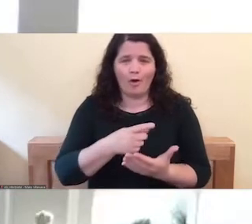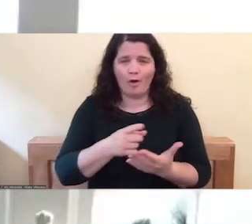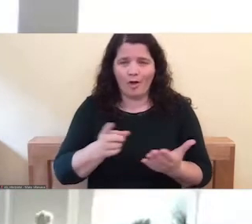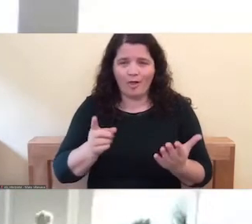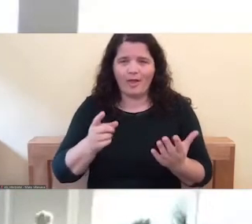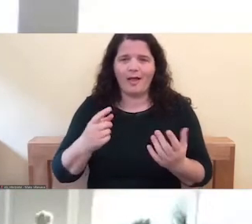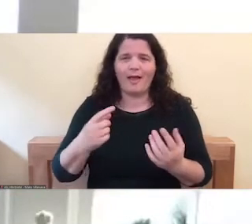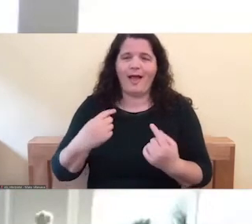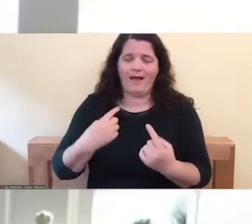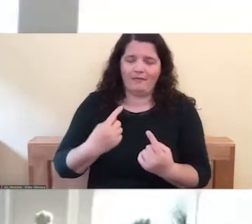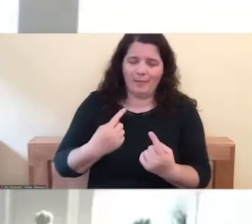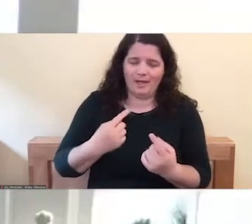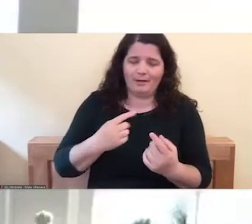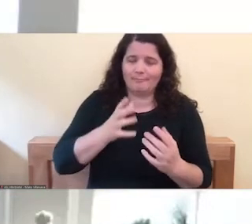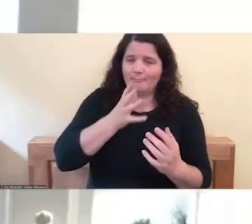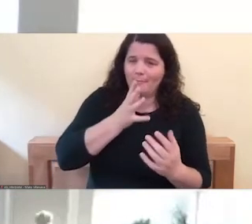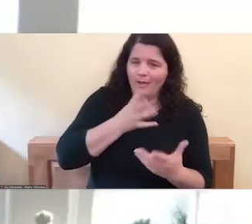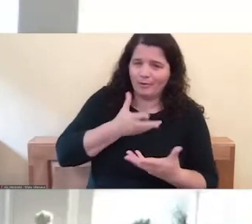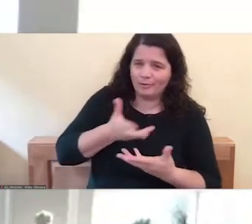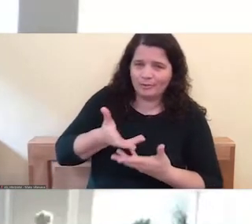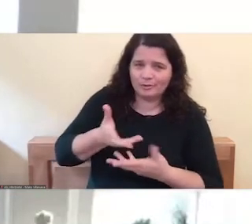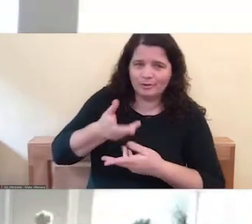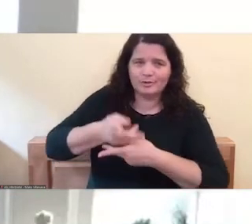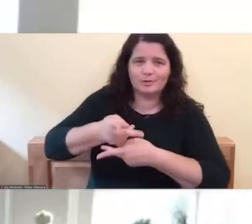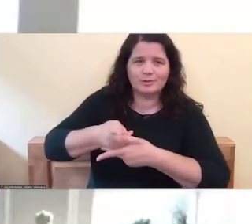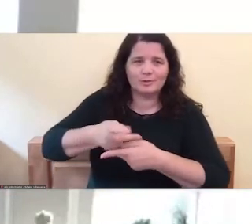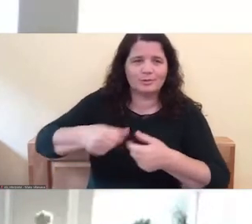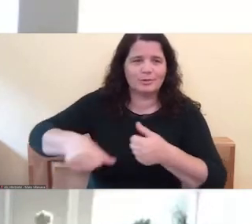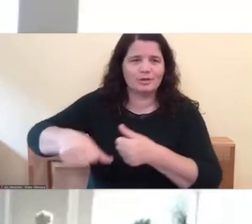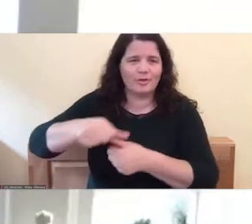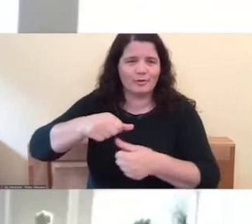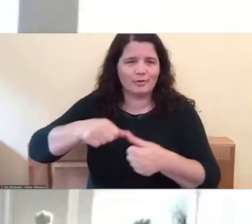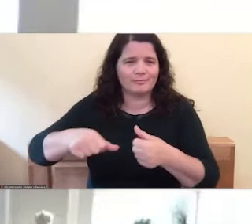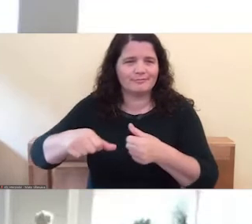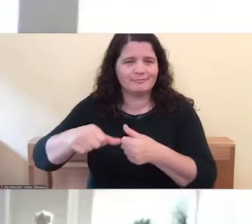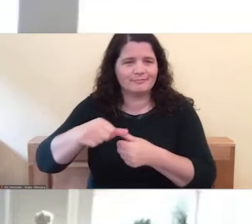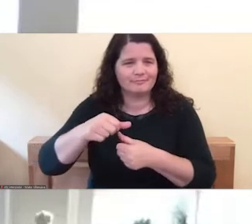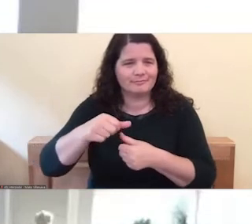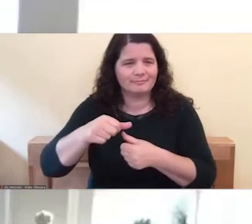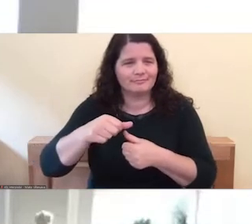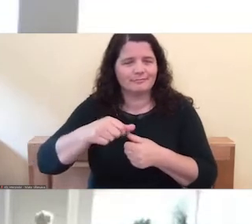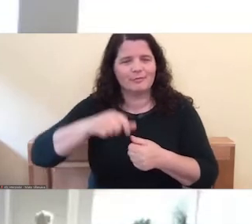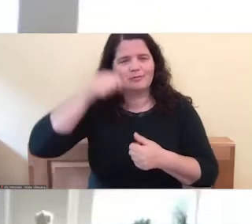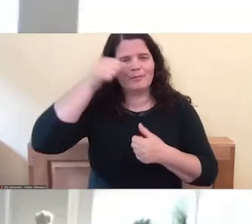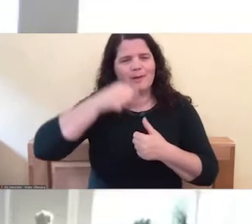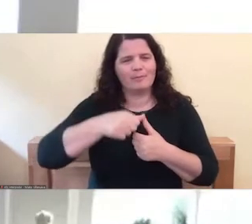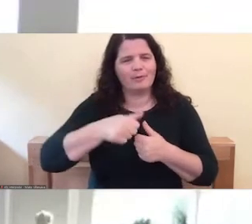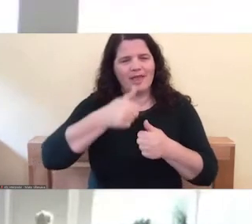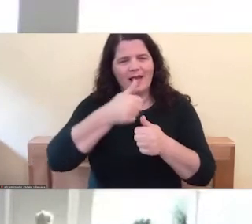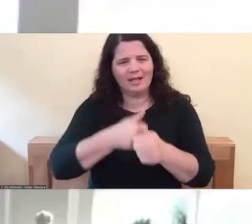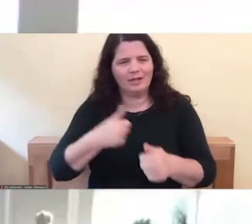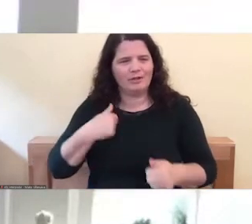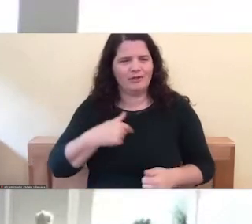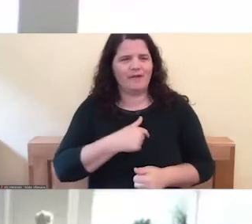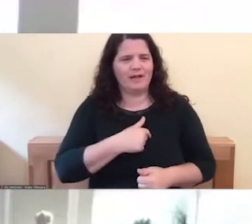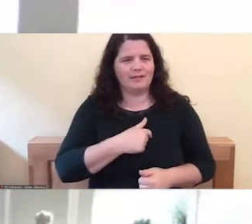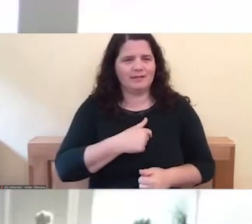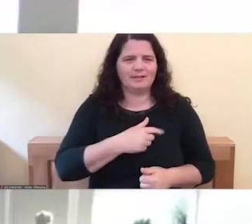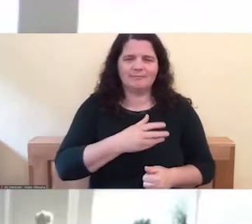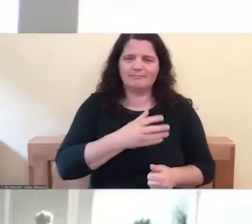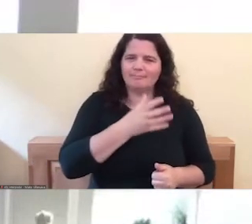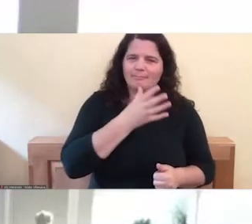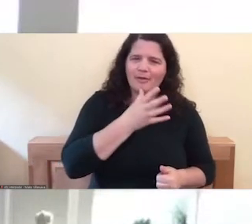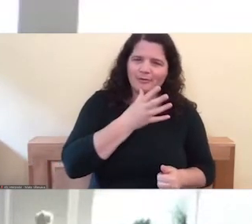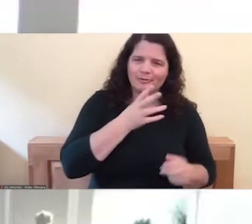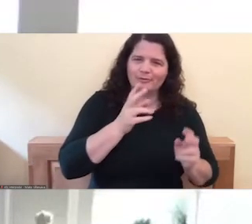mothers to one another. May we remember that each of us mothers. That we all